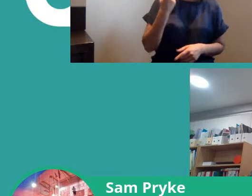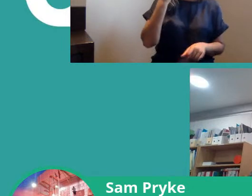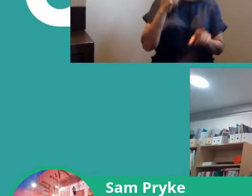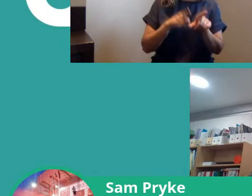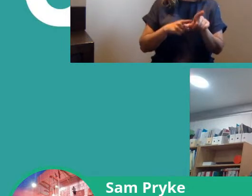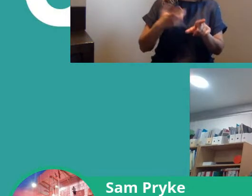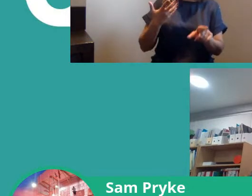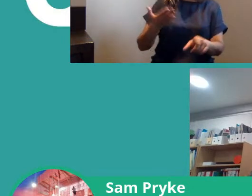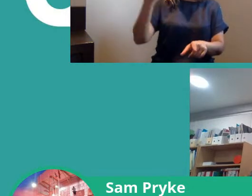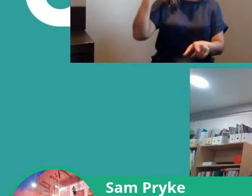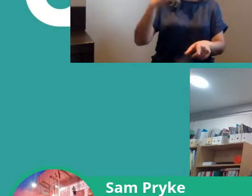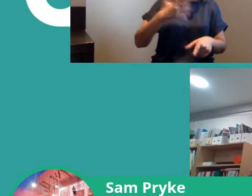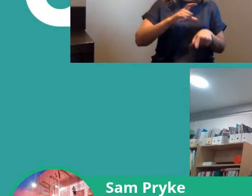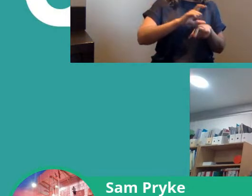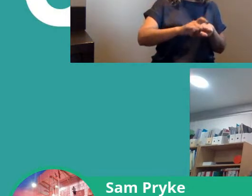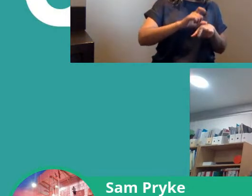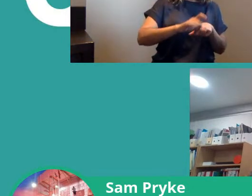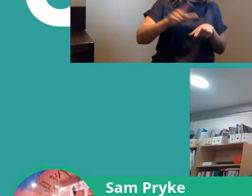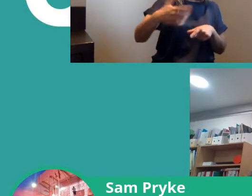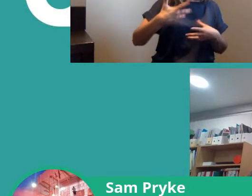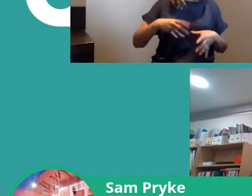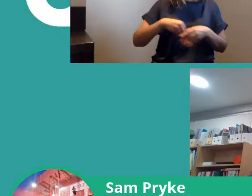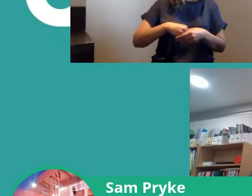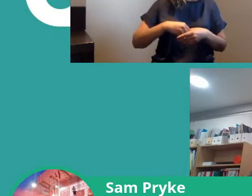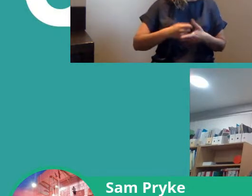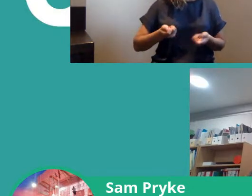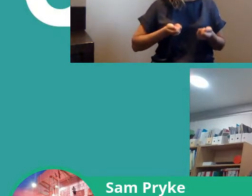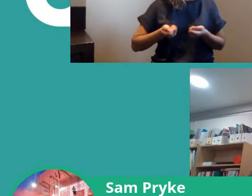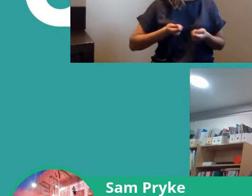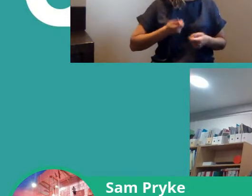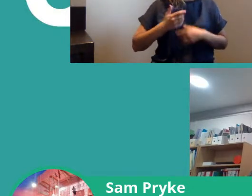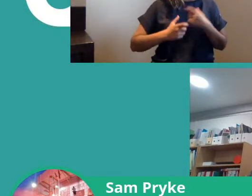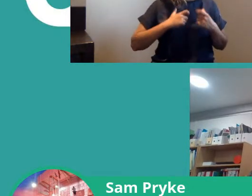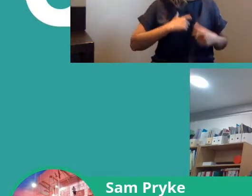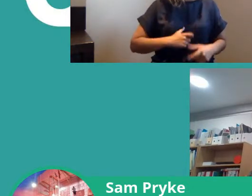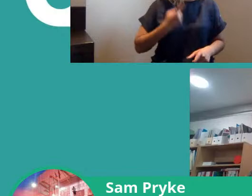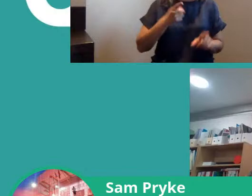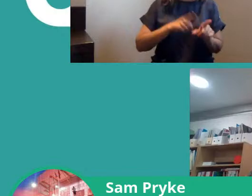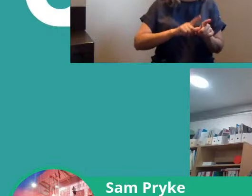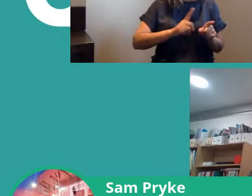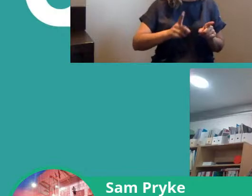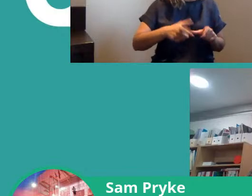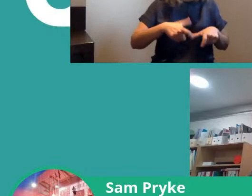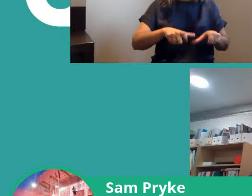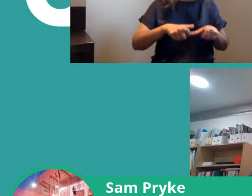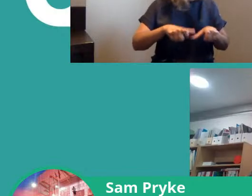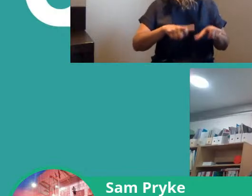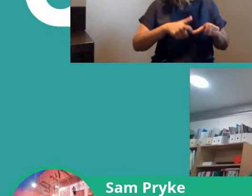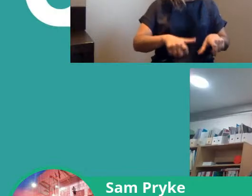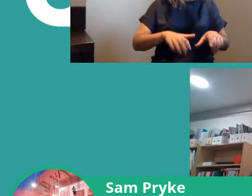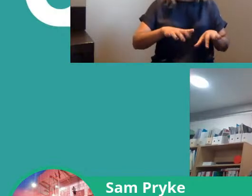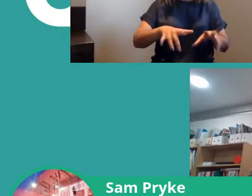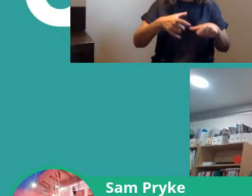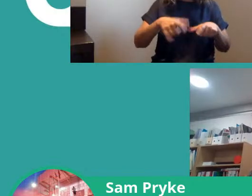year ago and I was been involved similar to Janet as a facilitator and it's a year later and I'm still still banging the drum for it and extolling its